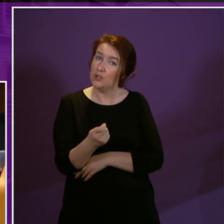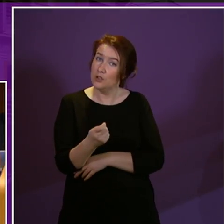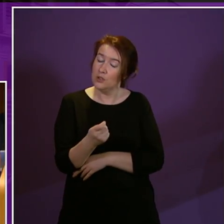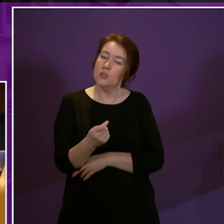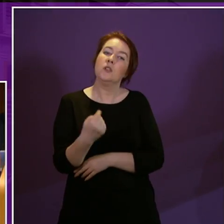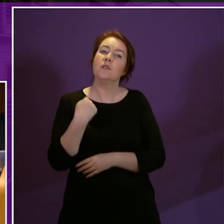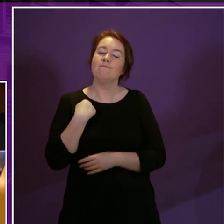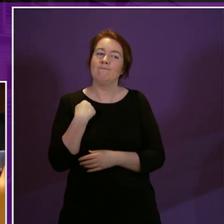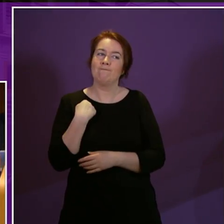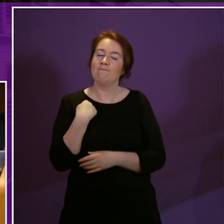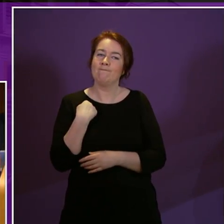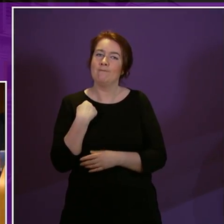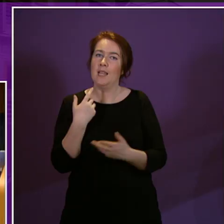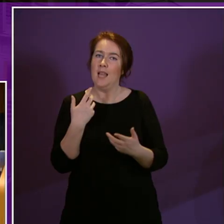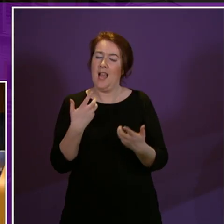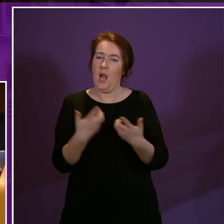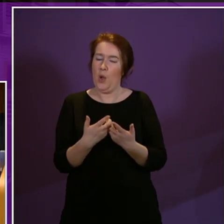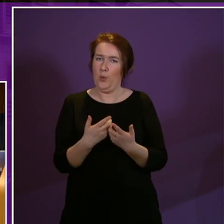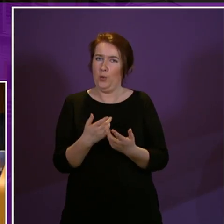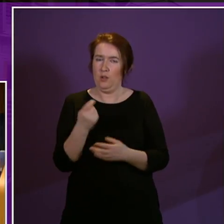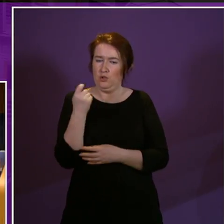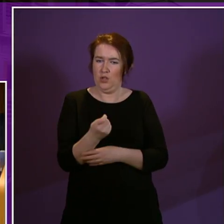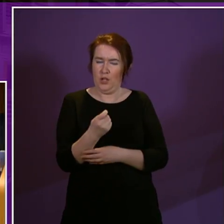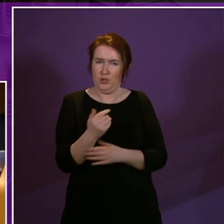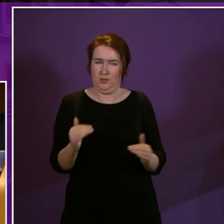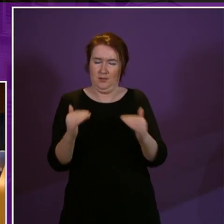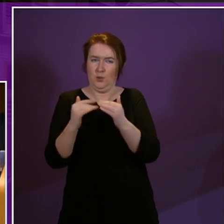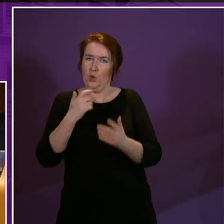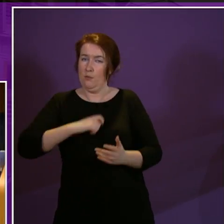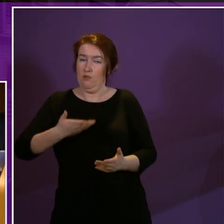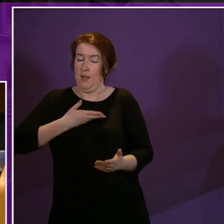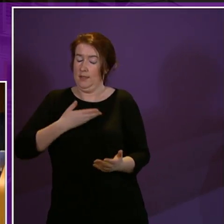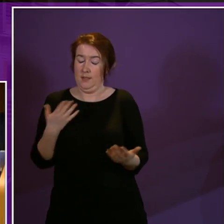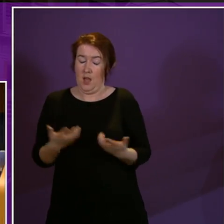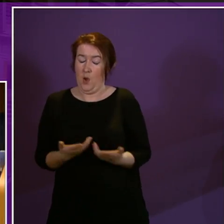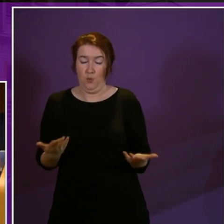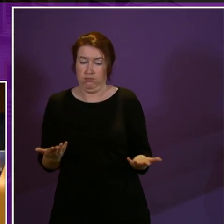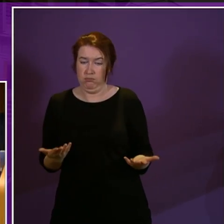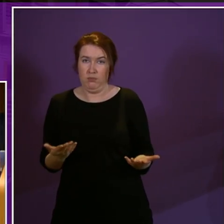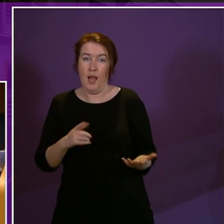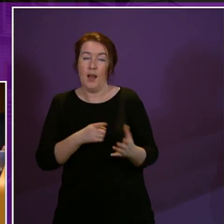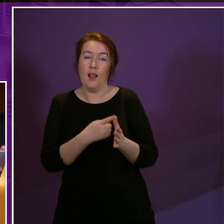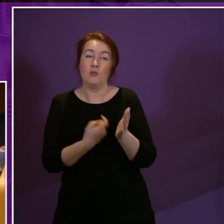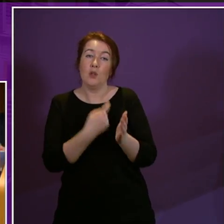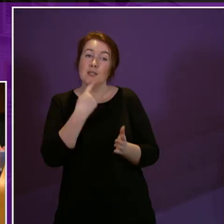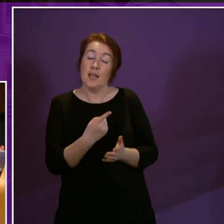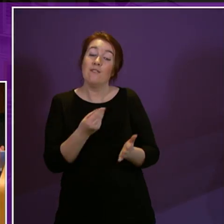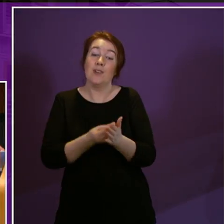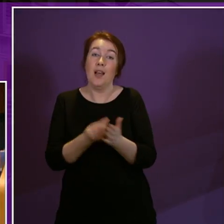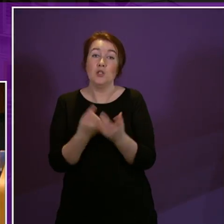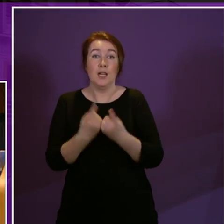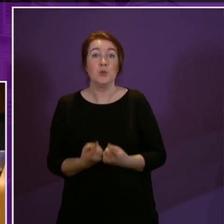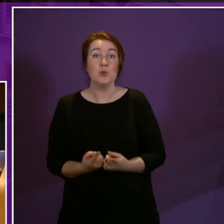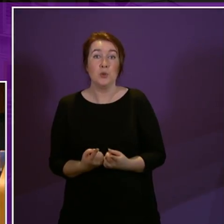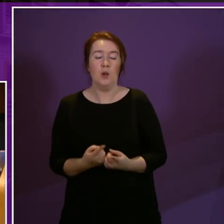I can't see how these charges are commensurate with human rights and while Alec Rowley said it was a financial issue and I would point